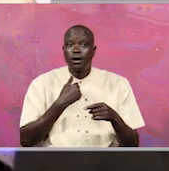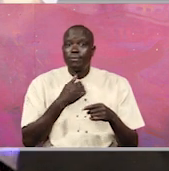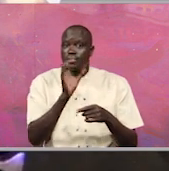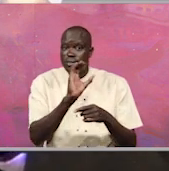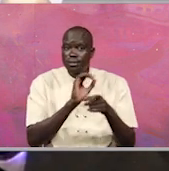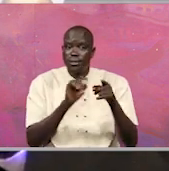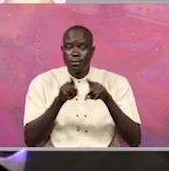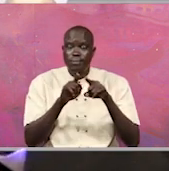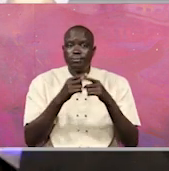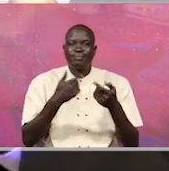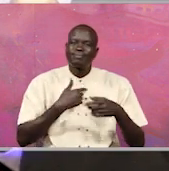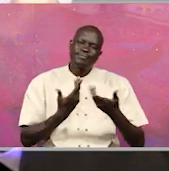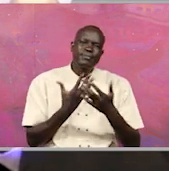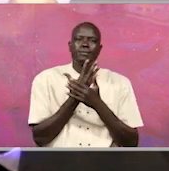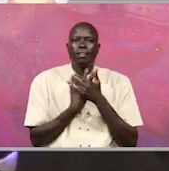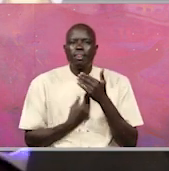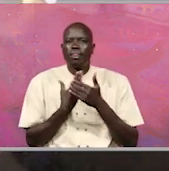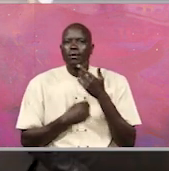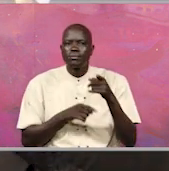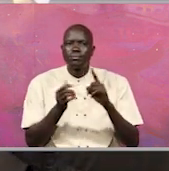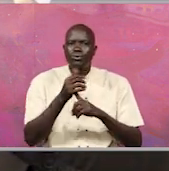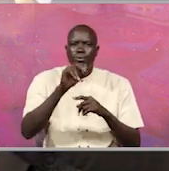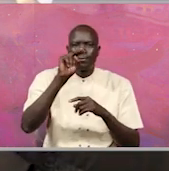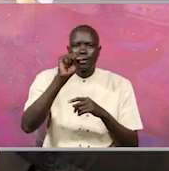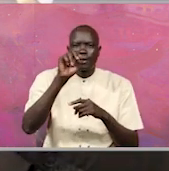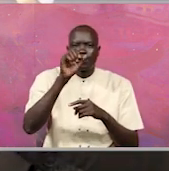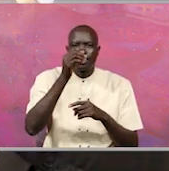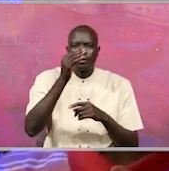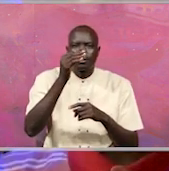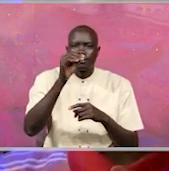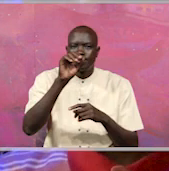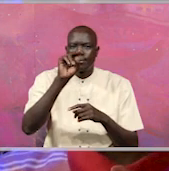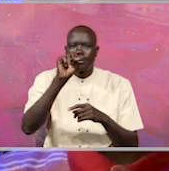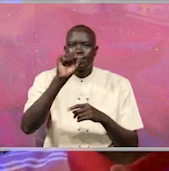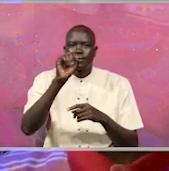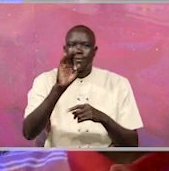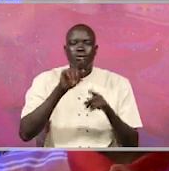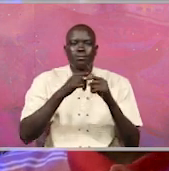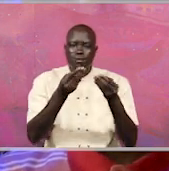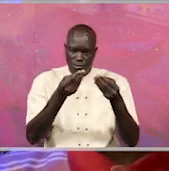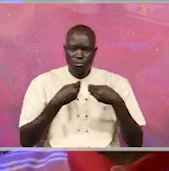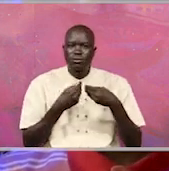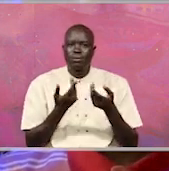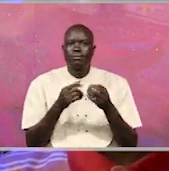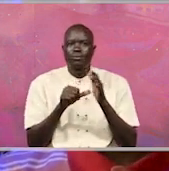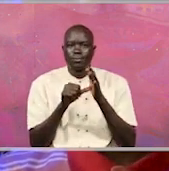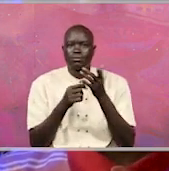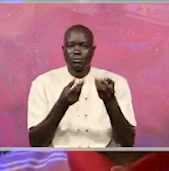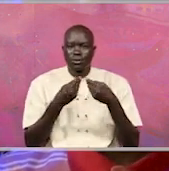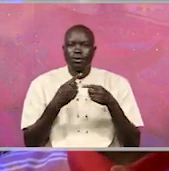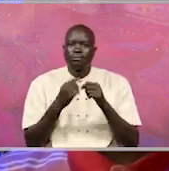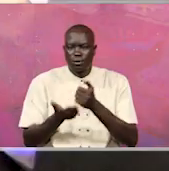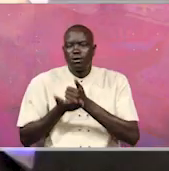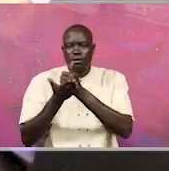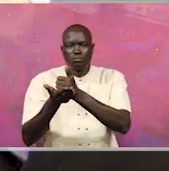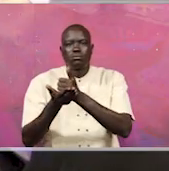case of dissatisfaction in that category, you can call to me, and I will be of help